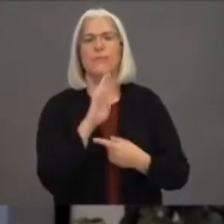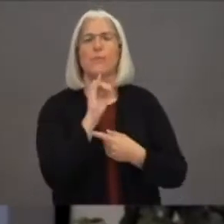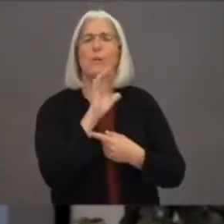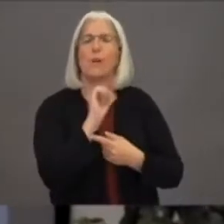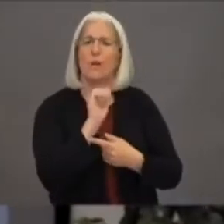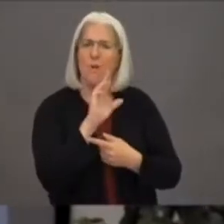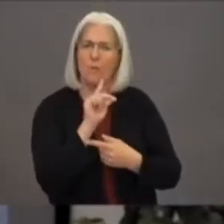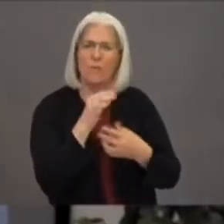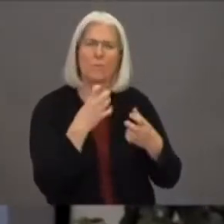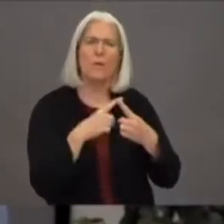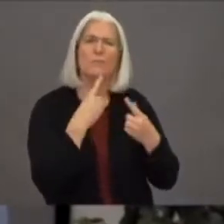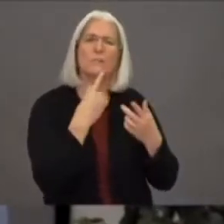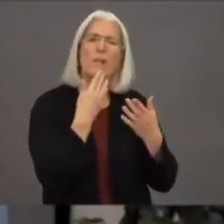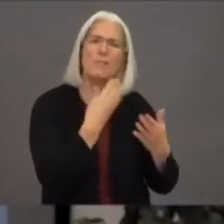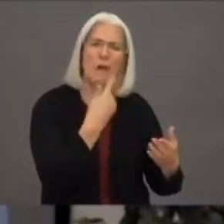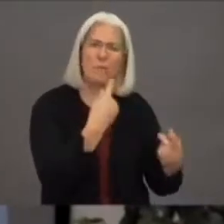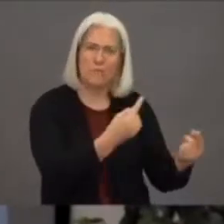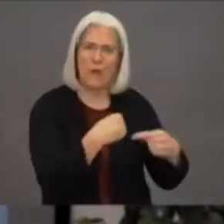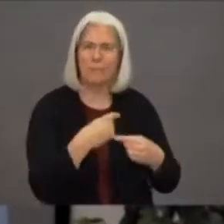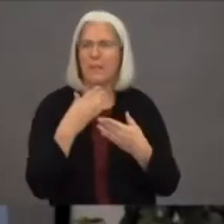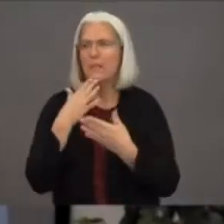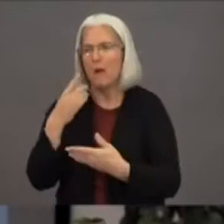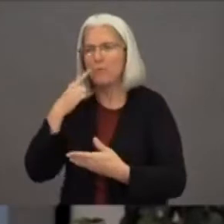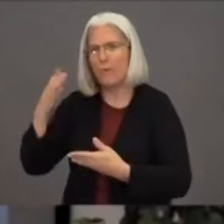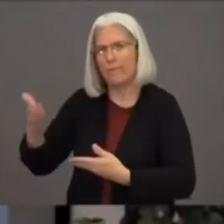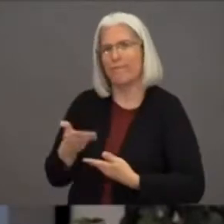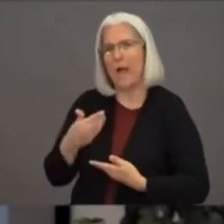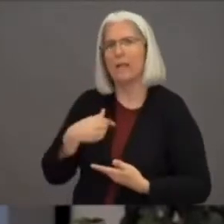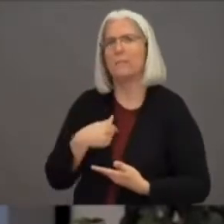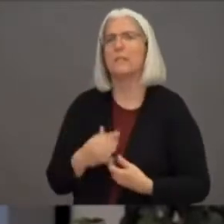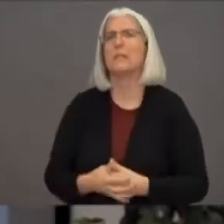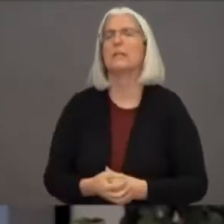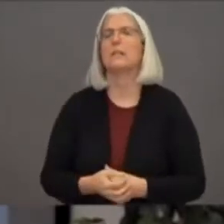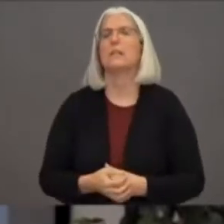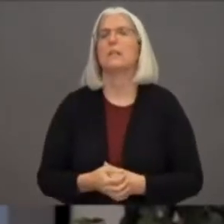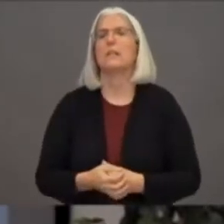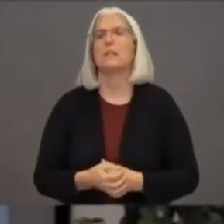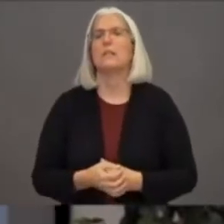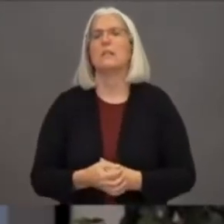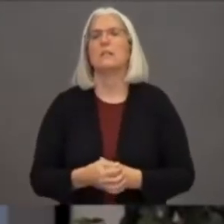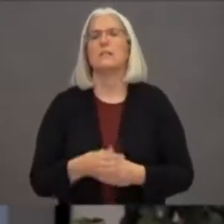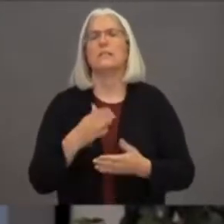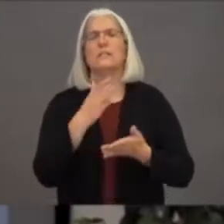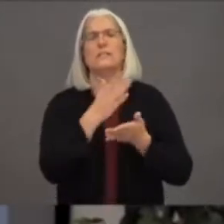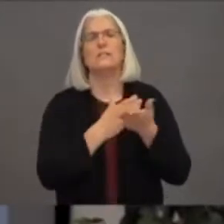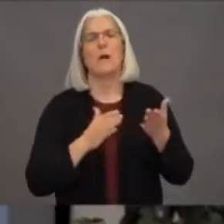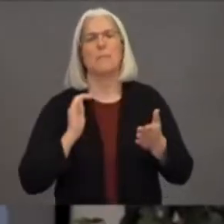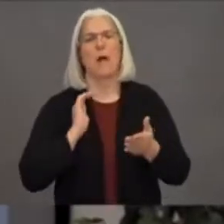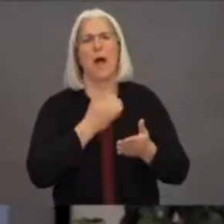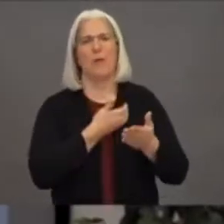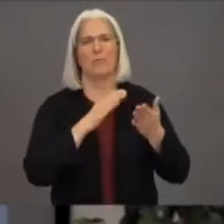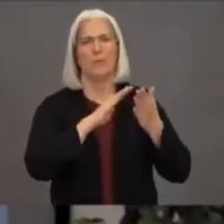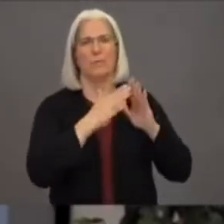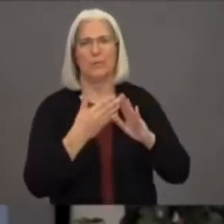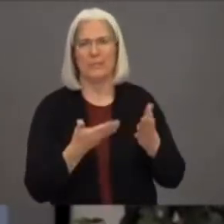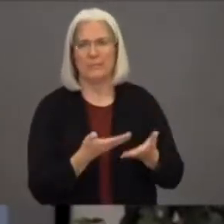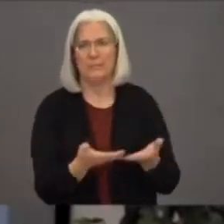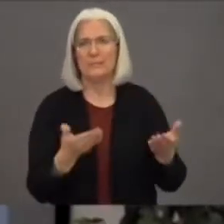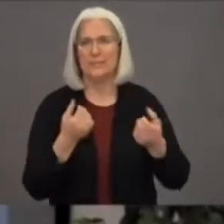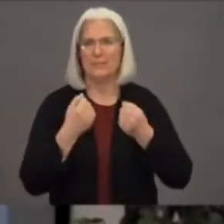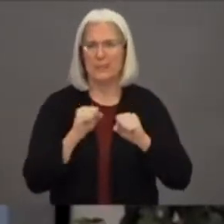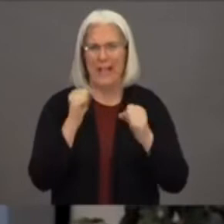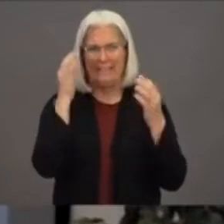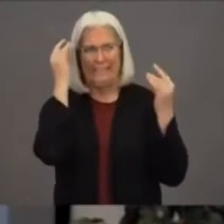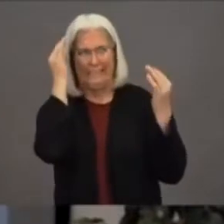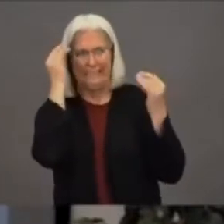off with some of our communities are, you know, unfortunately still considering traveling, right, for the holidays. What would you,